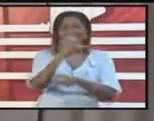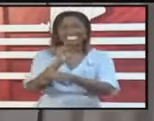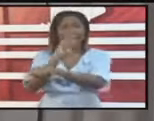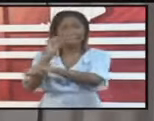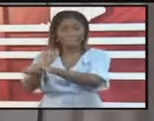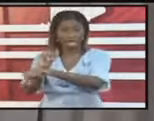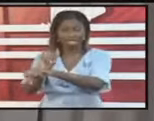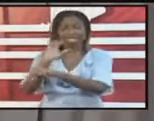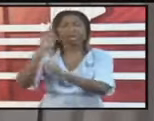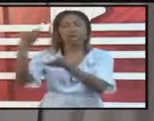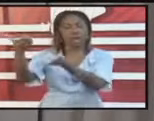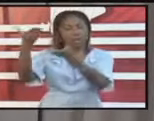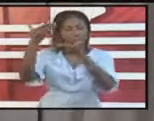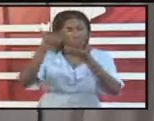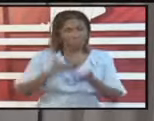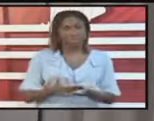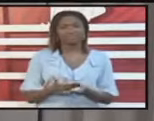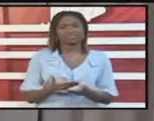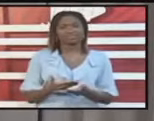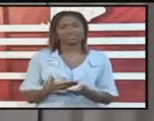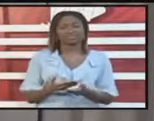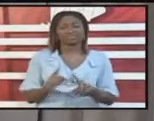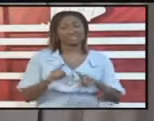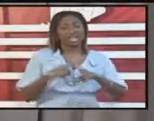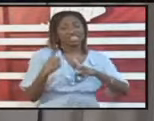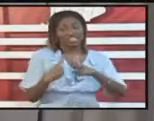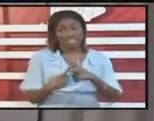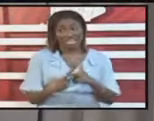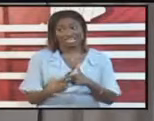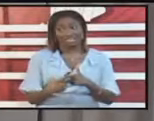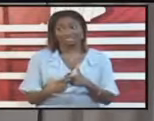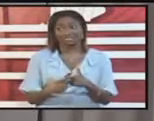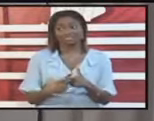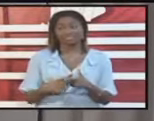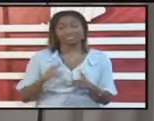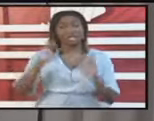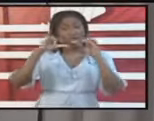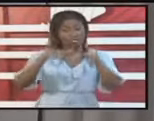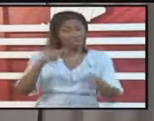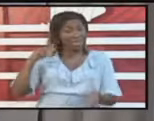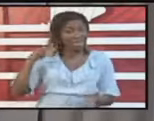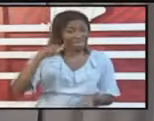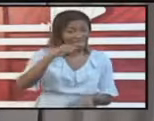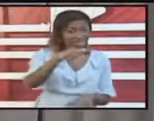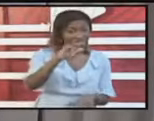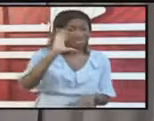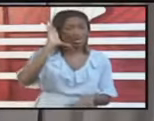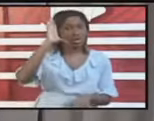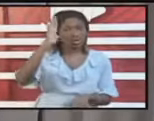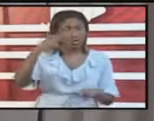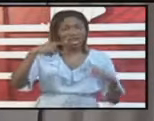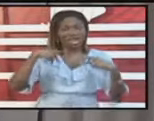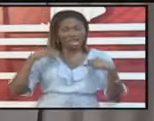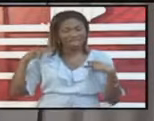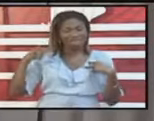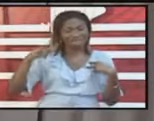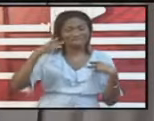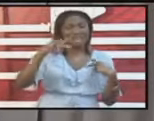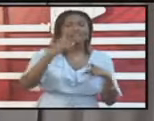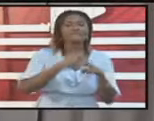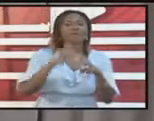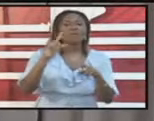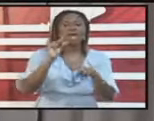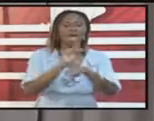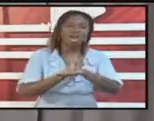next influx we're looking at is Caribbean Airlines is likely to arrange a repatriation flight to bring back persons from Grenada.